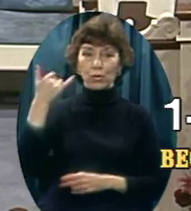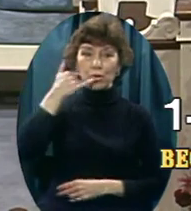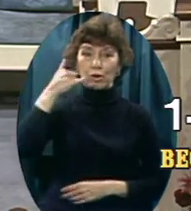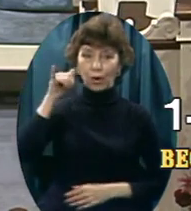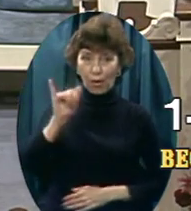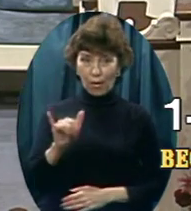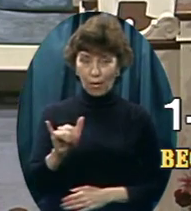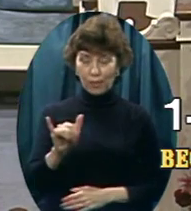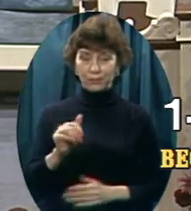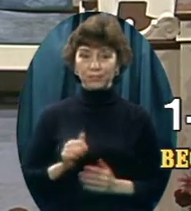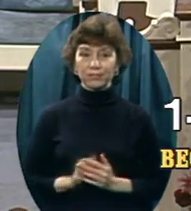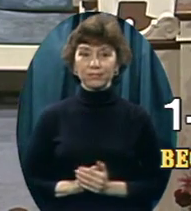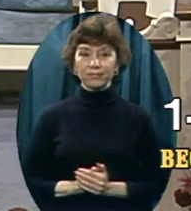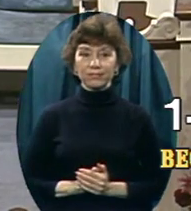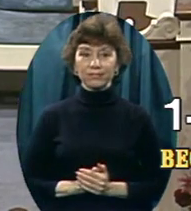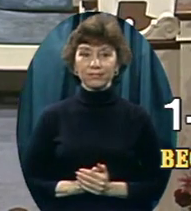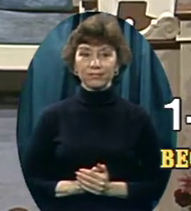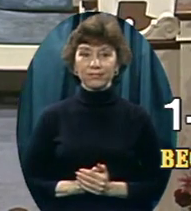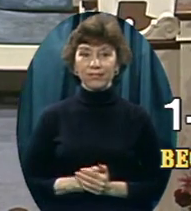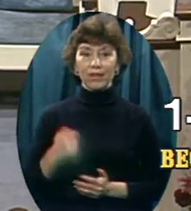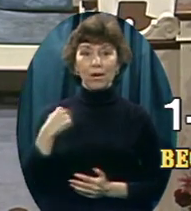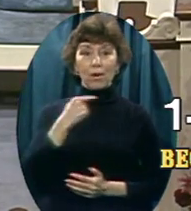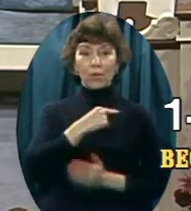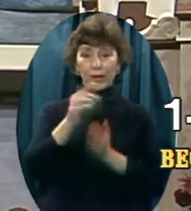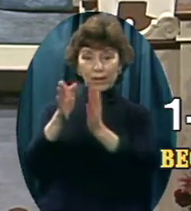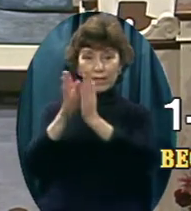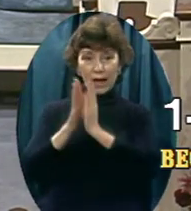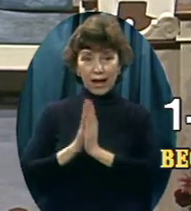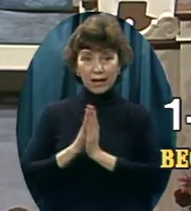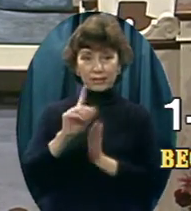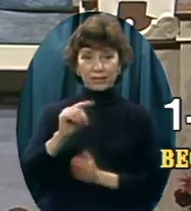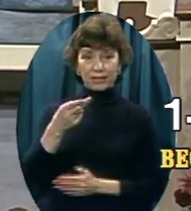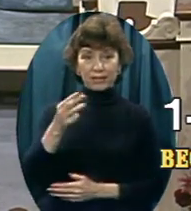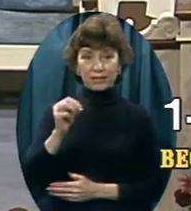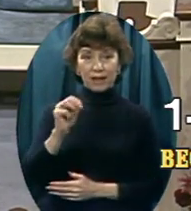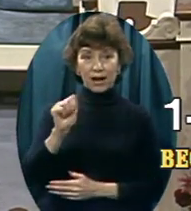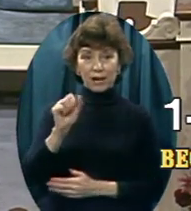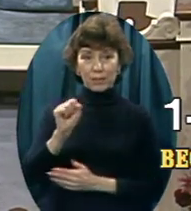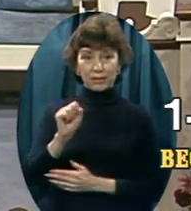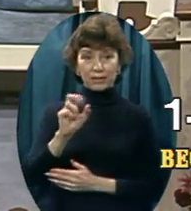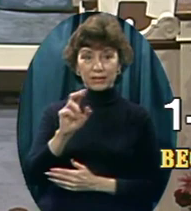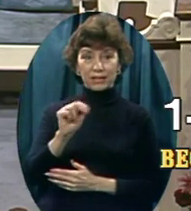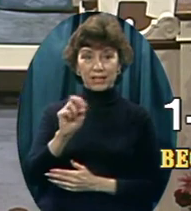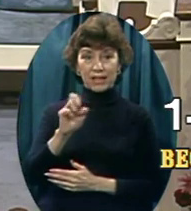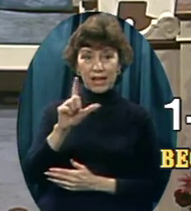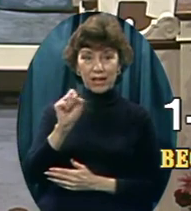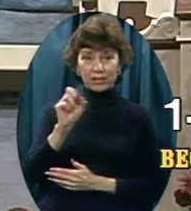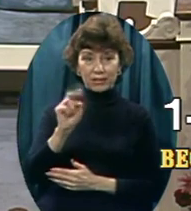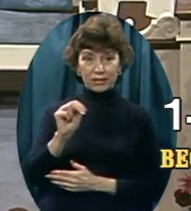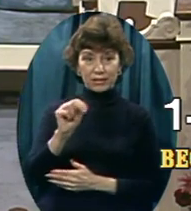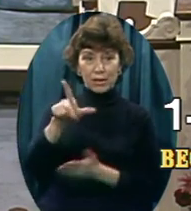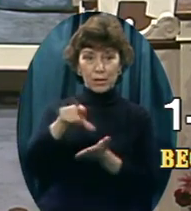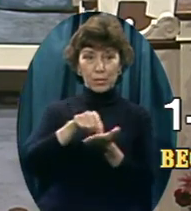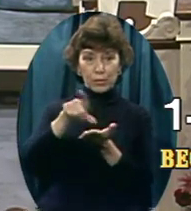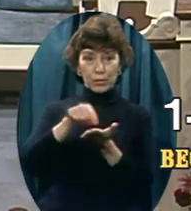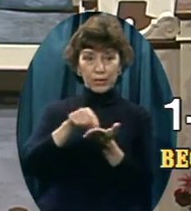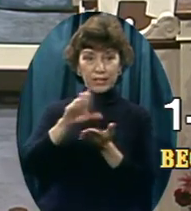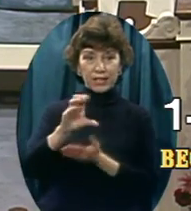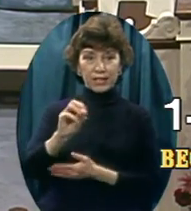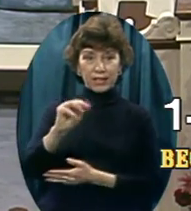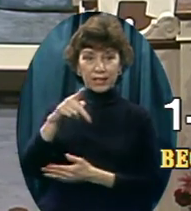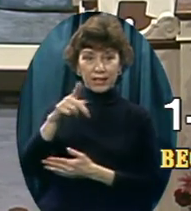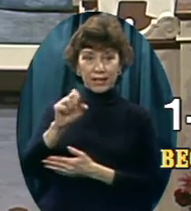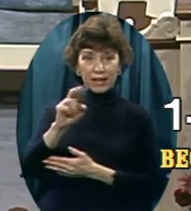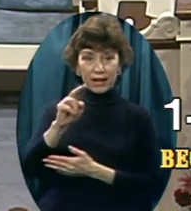We have asked Thomas Nelson Publishing Company to put together for us, and we now have it, the